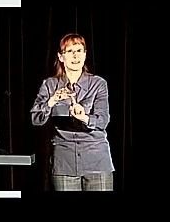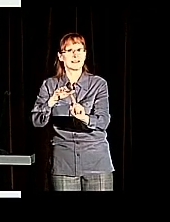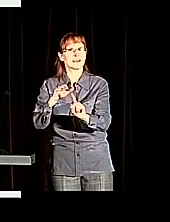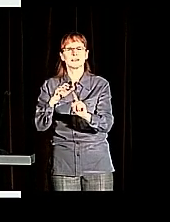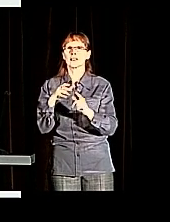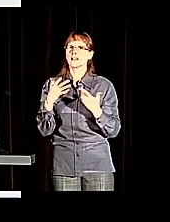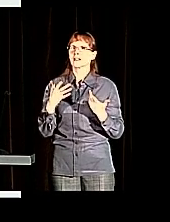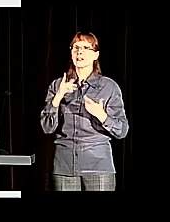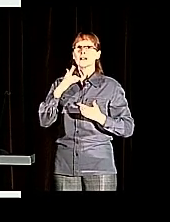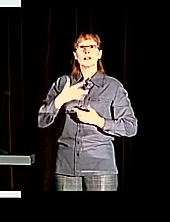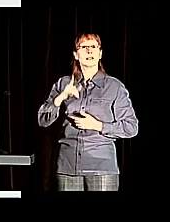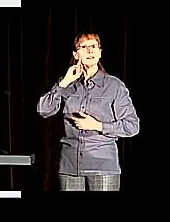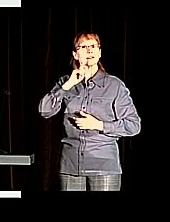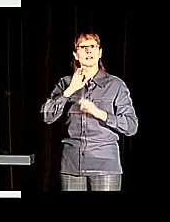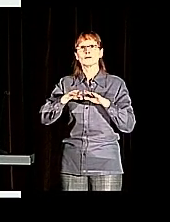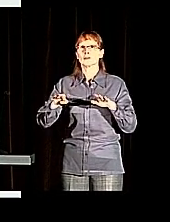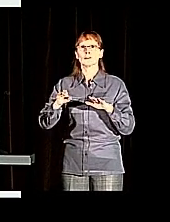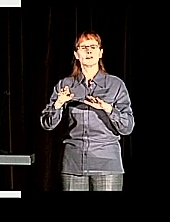problem that we need to fix.